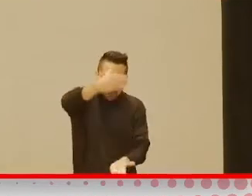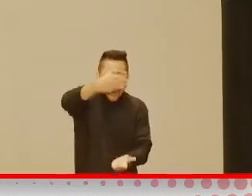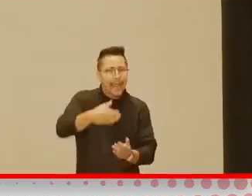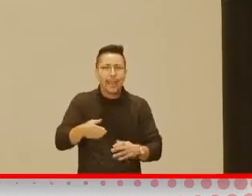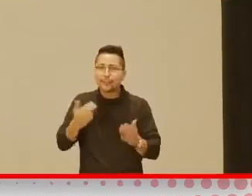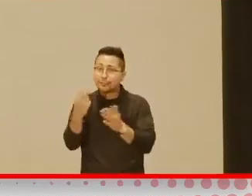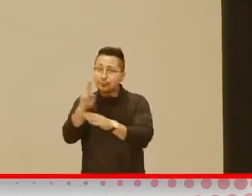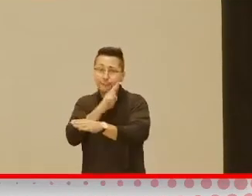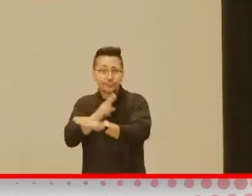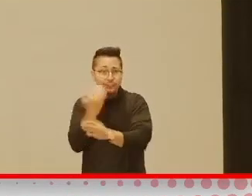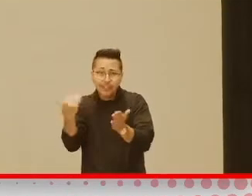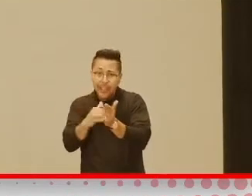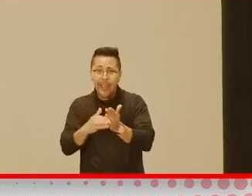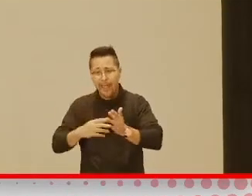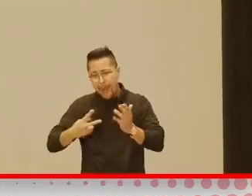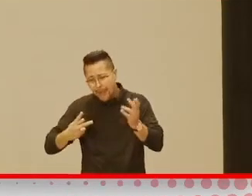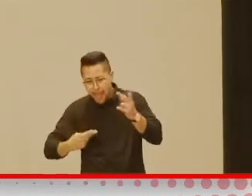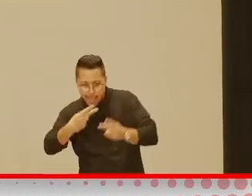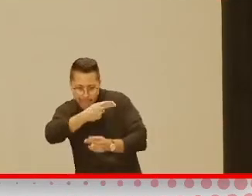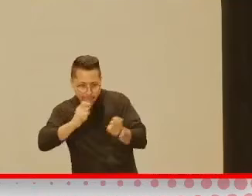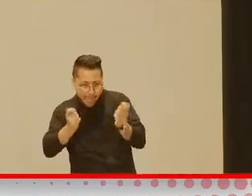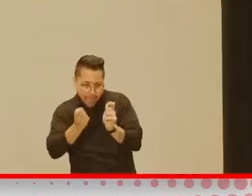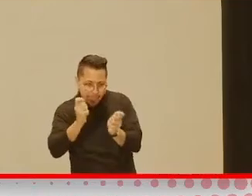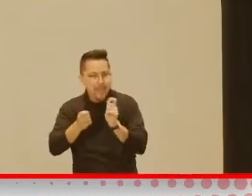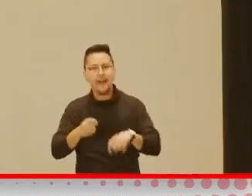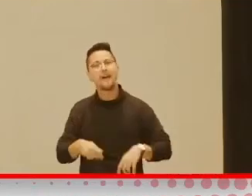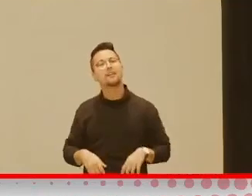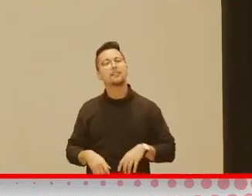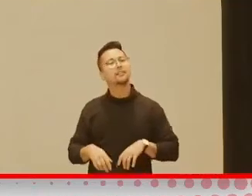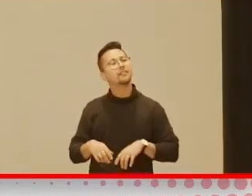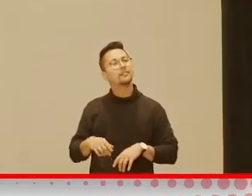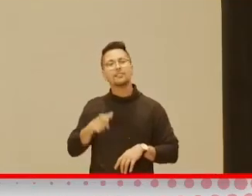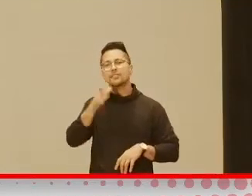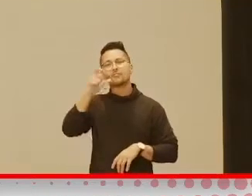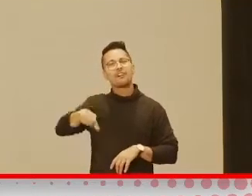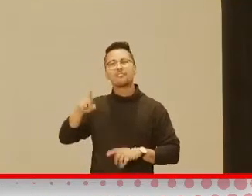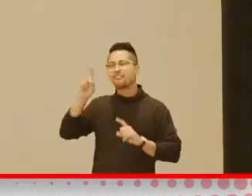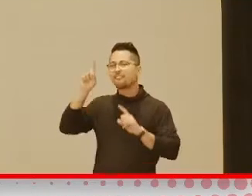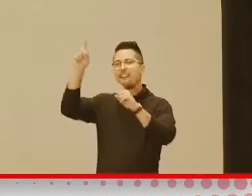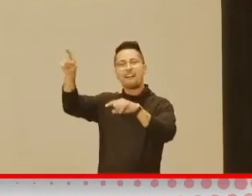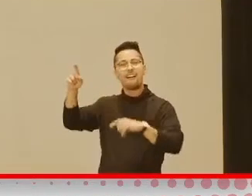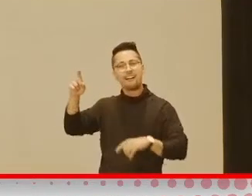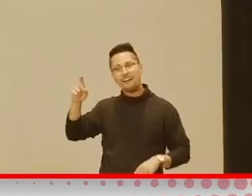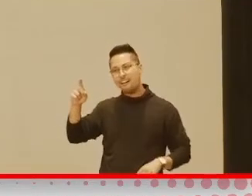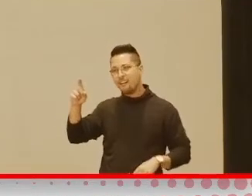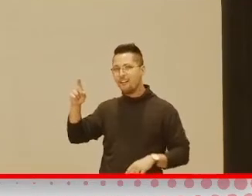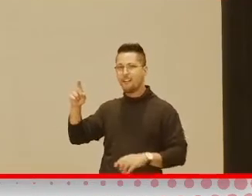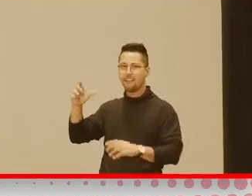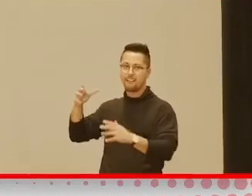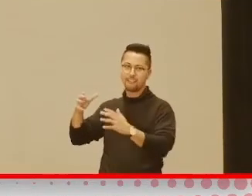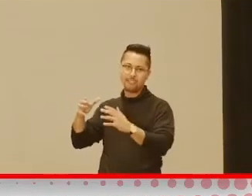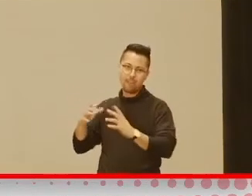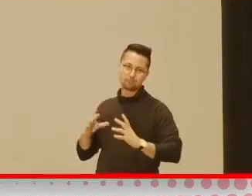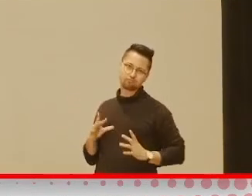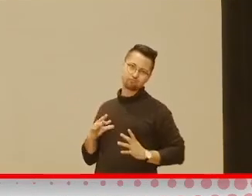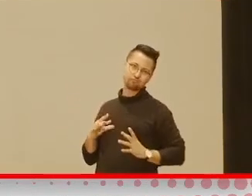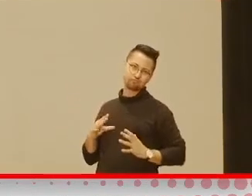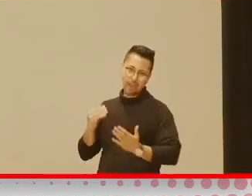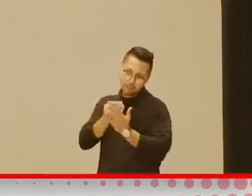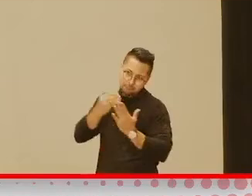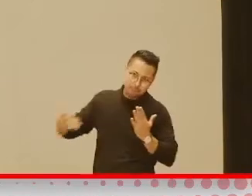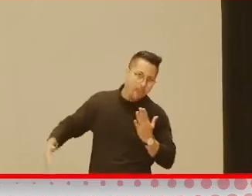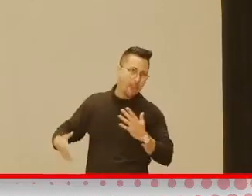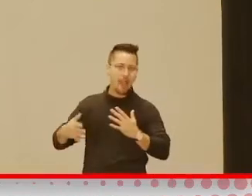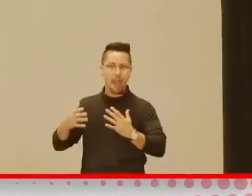Tupperware, cutting a little slid in there. You know, you don't have to go out and buy the expensive, fancy shape sorters to get the same,